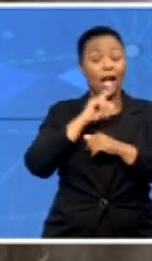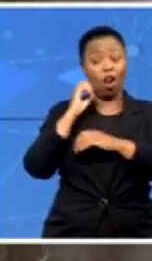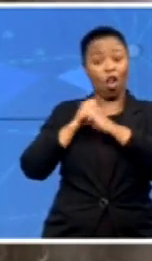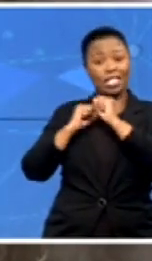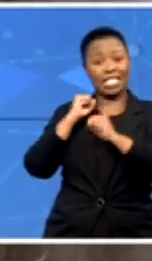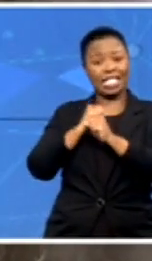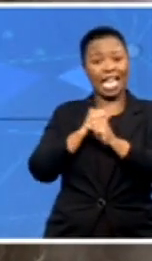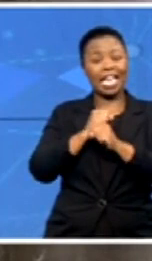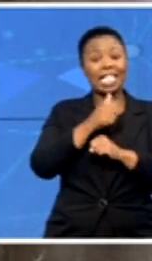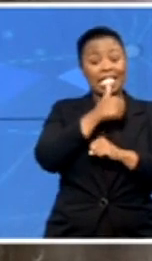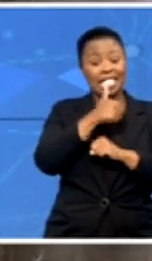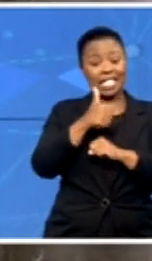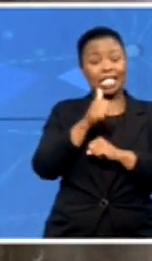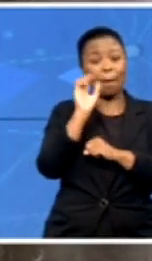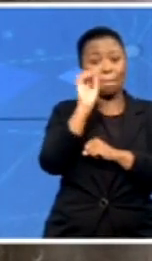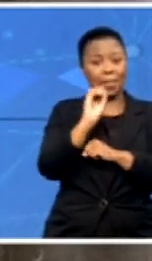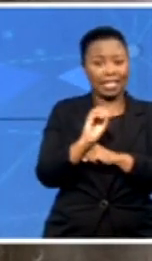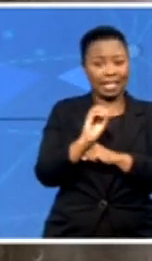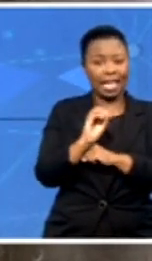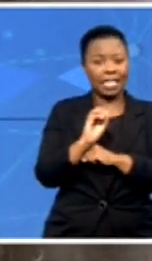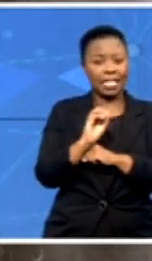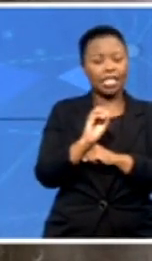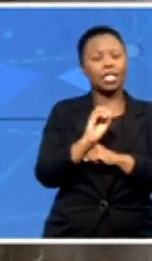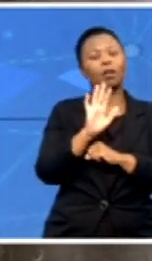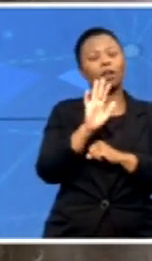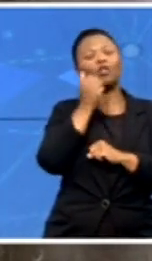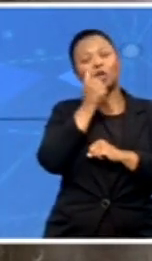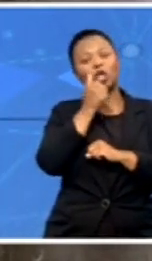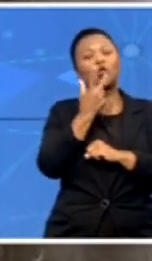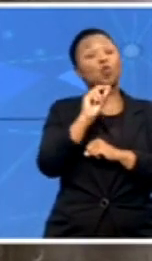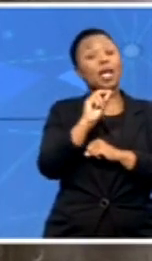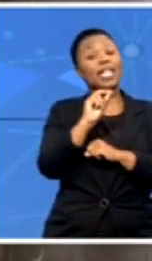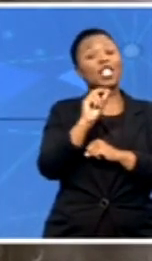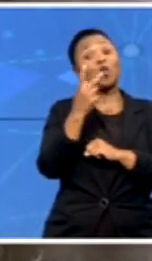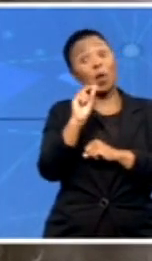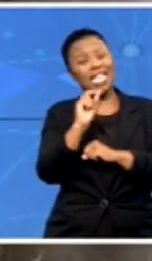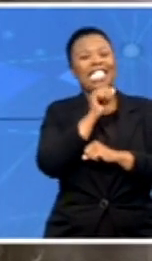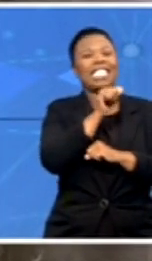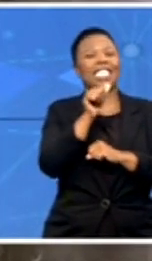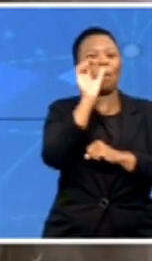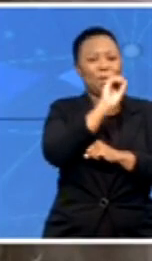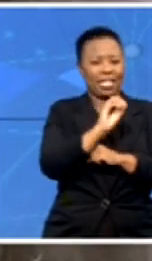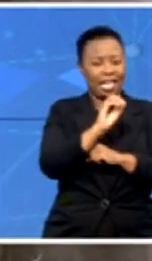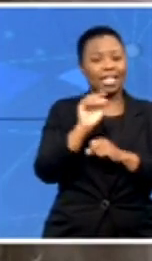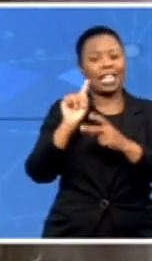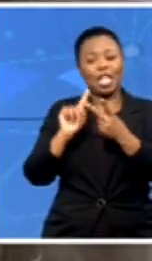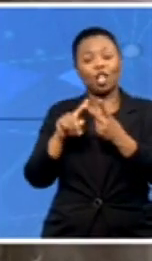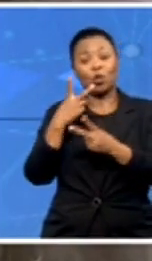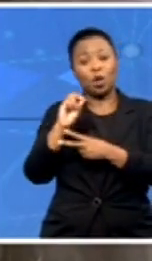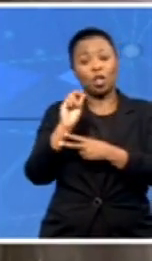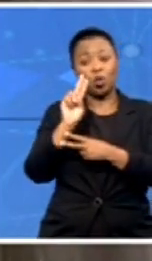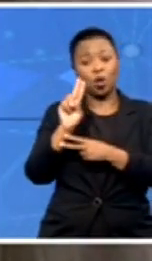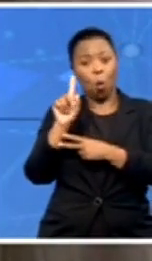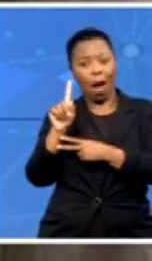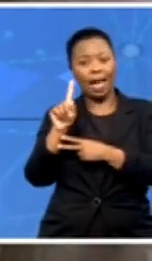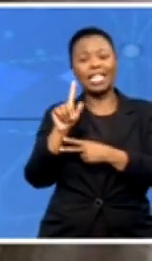in the 20, sorry, in 2020, it was 66%. In 2021, it was 71.4%. So